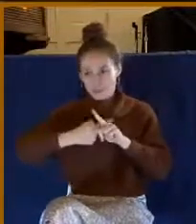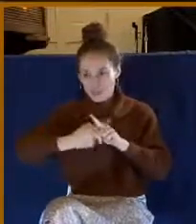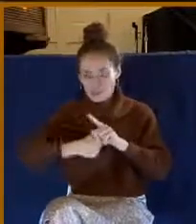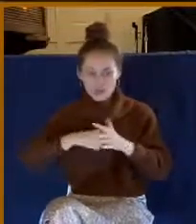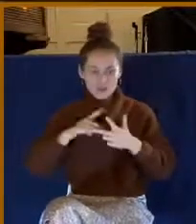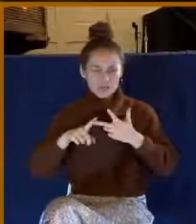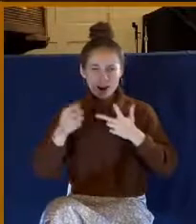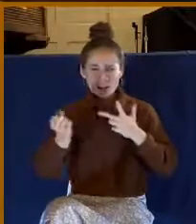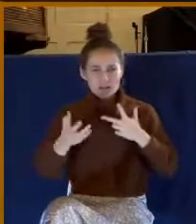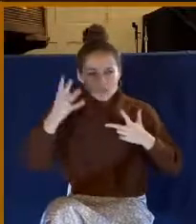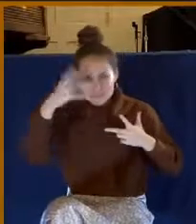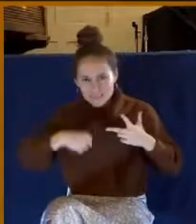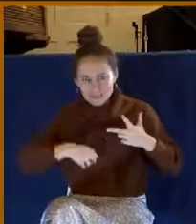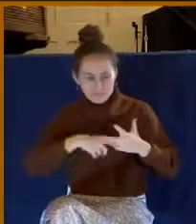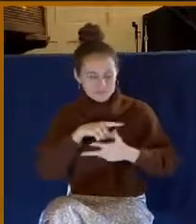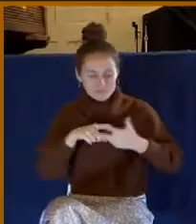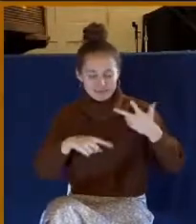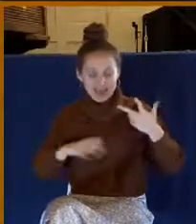of sleep that you got.